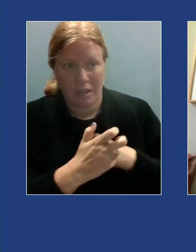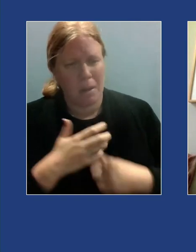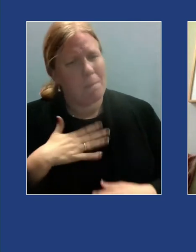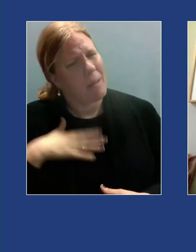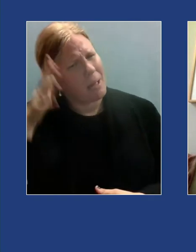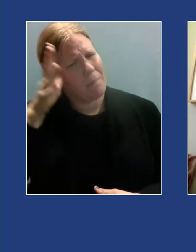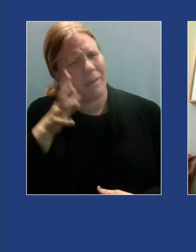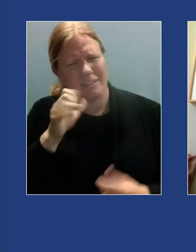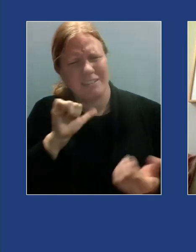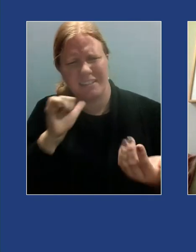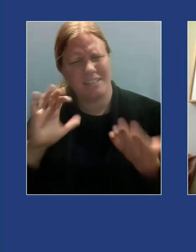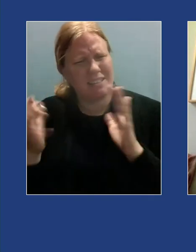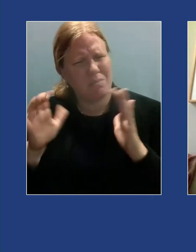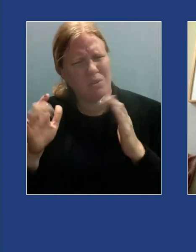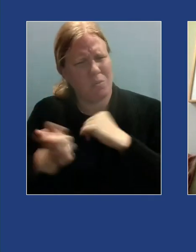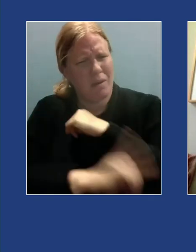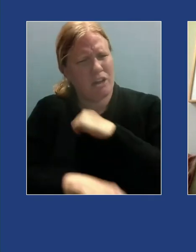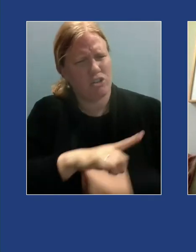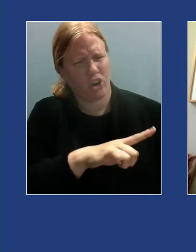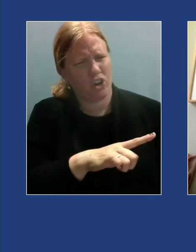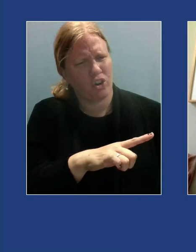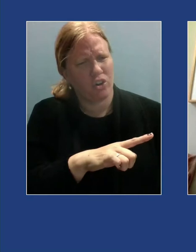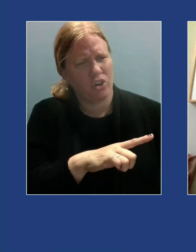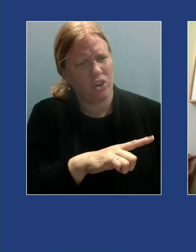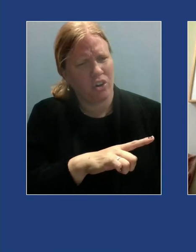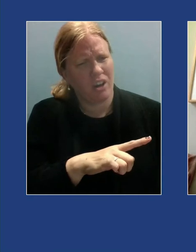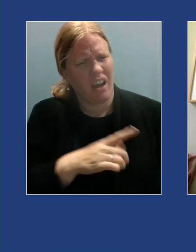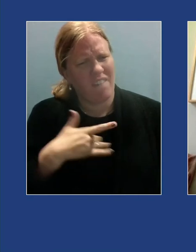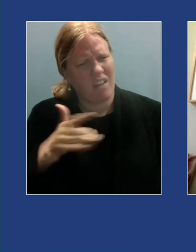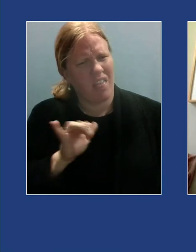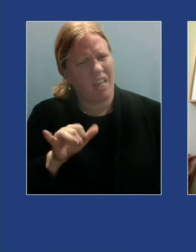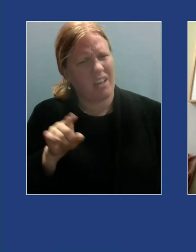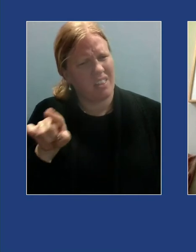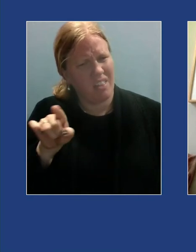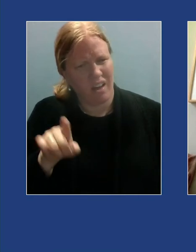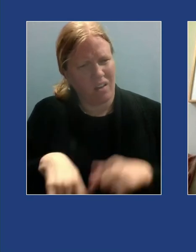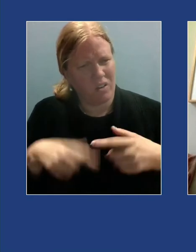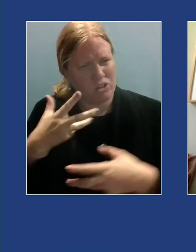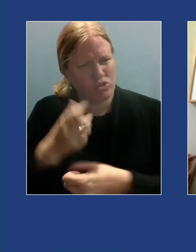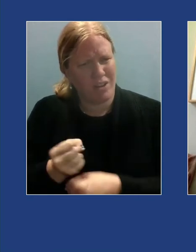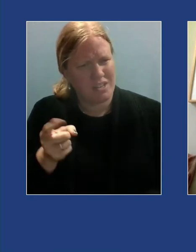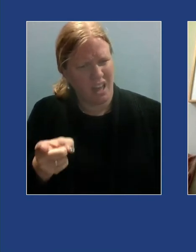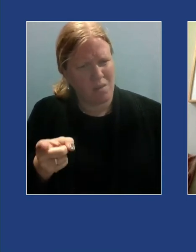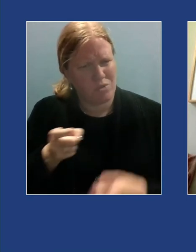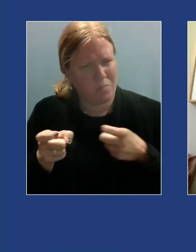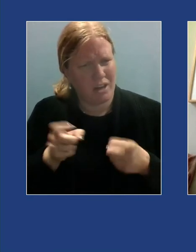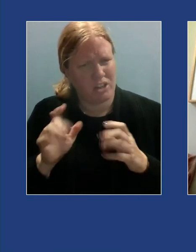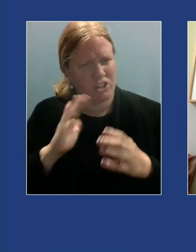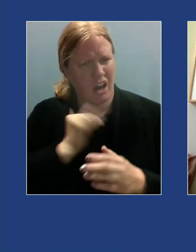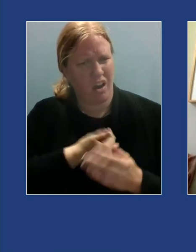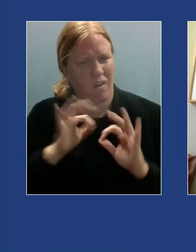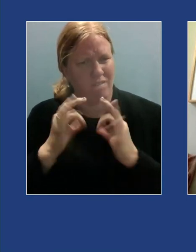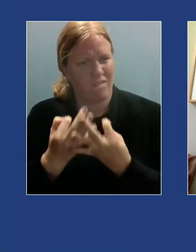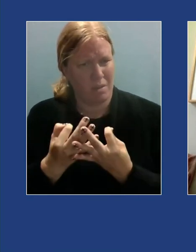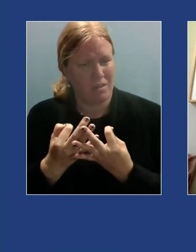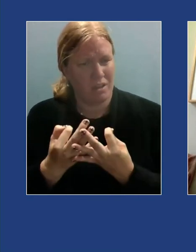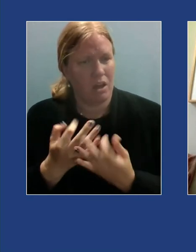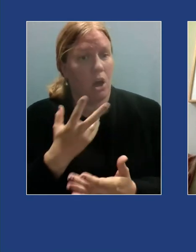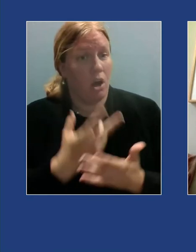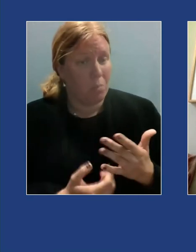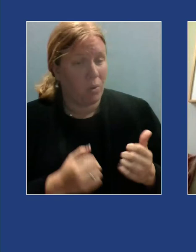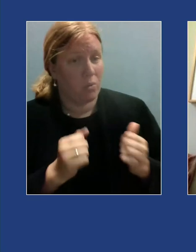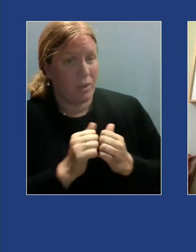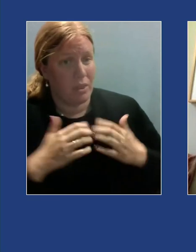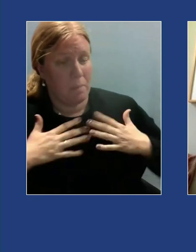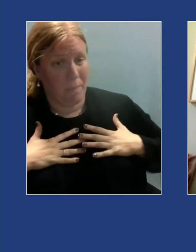I would get frustrated and feel like I couldn't trust them to manage our family I still struggle with that both in my family of origin and in